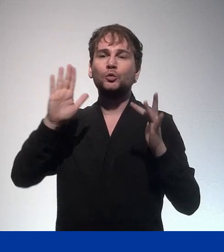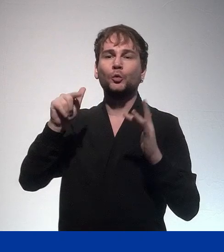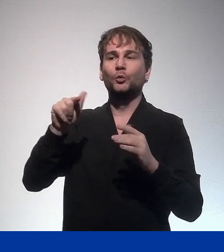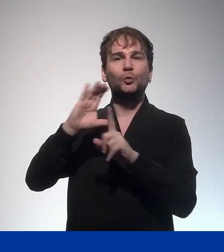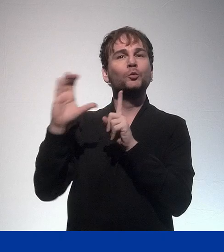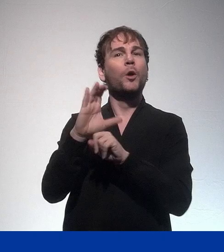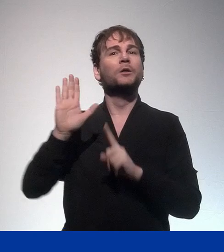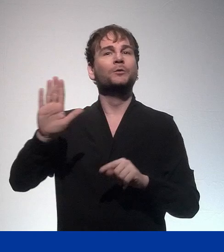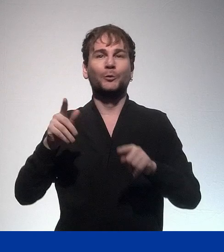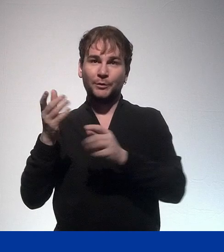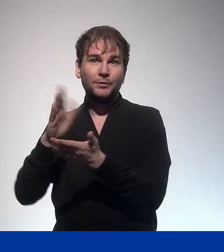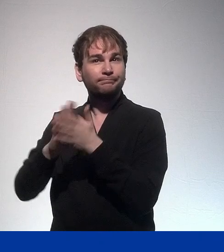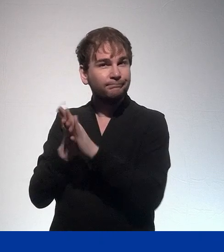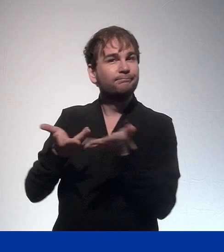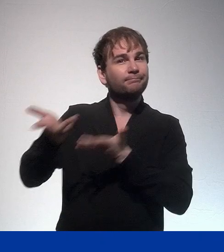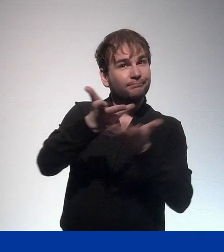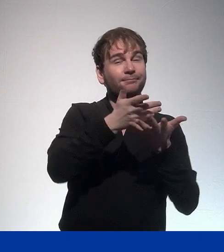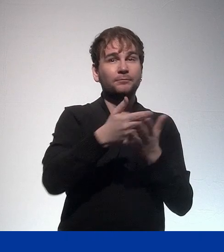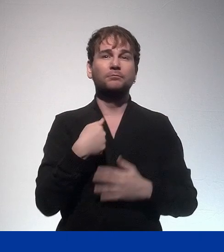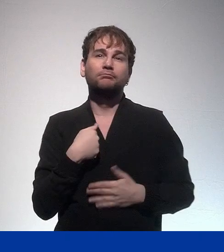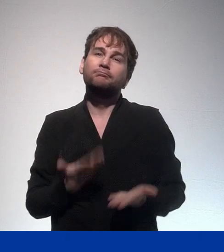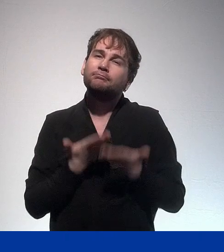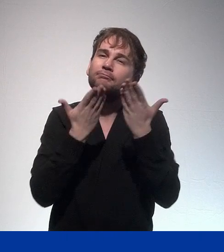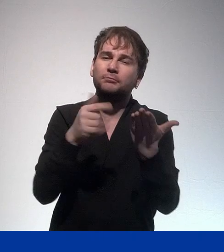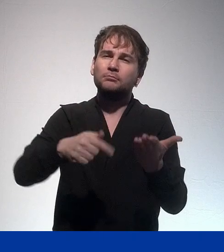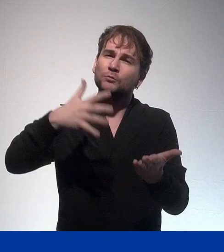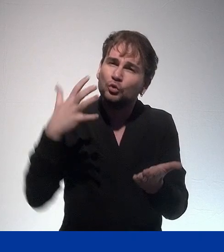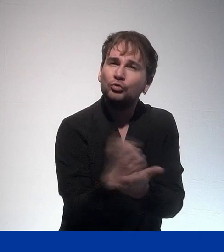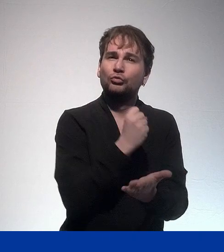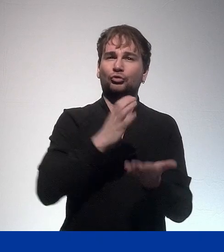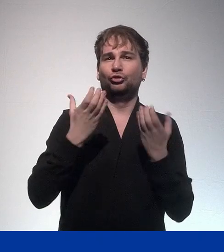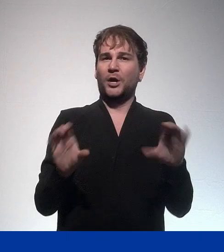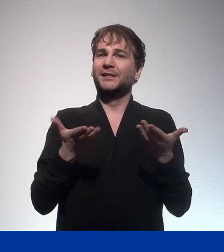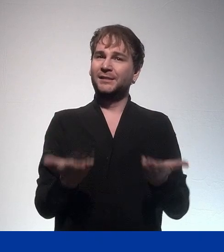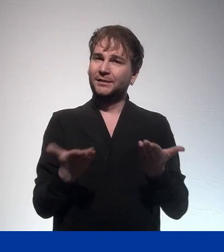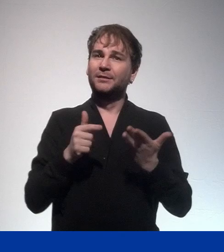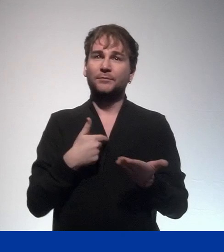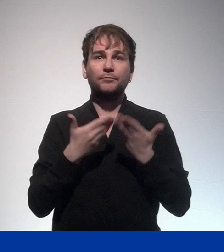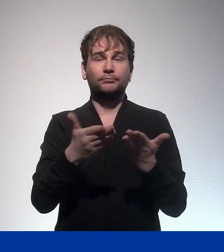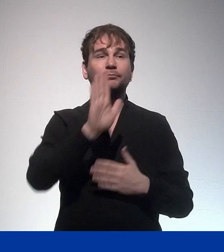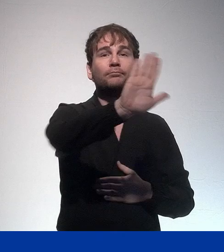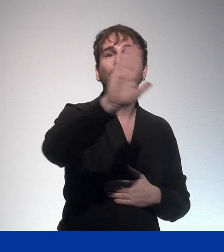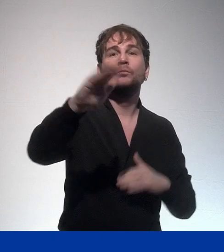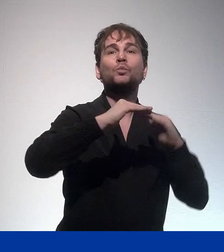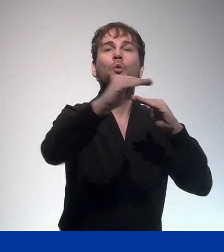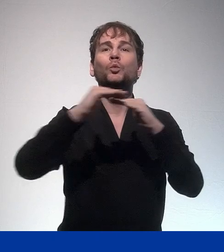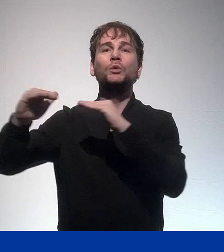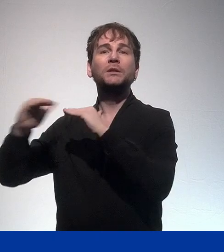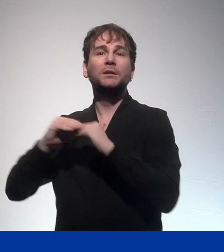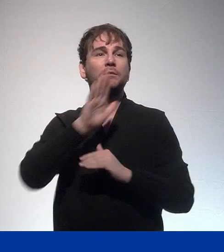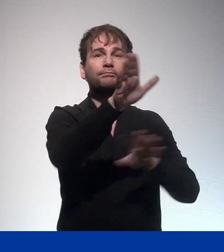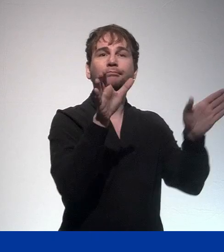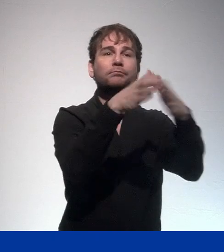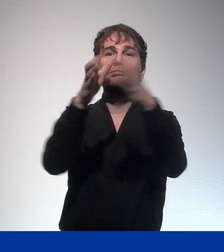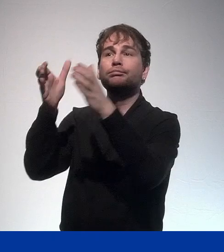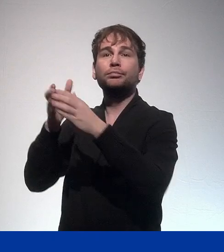Cultural Convention. So, seize that opportunity, ladies and gentlemen. This is a great opportunity also to create a stronger